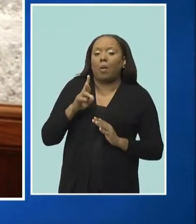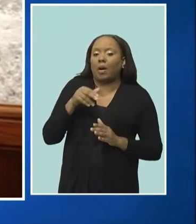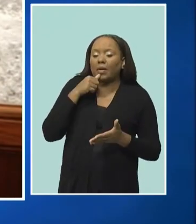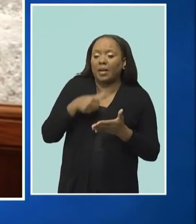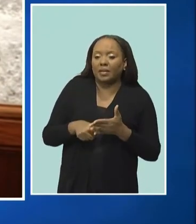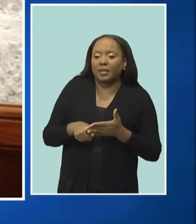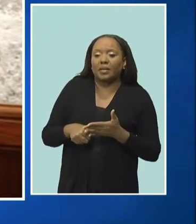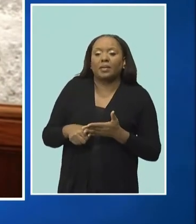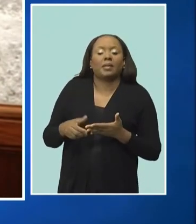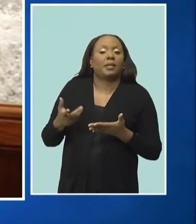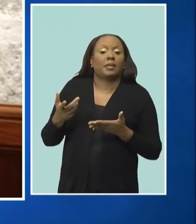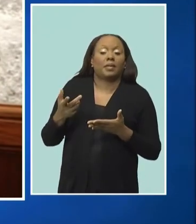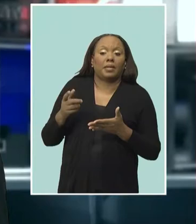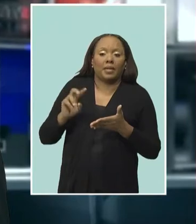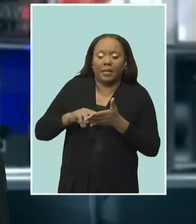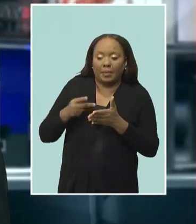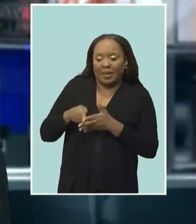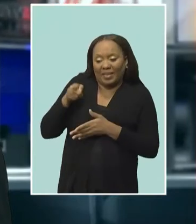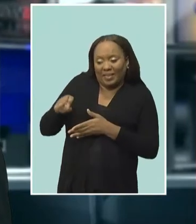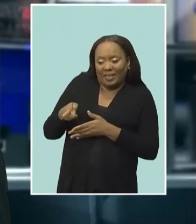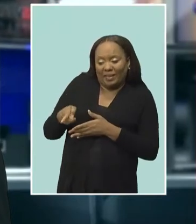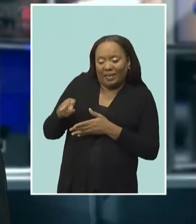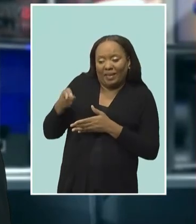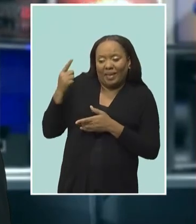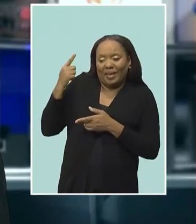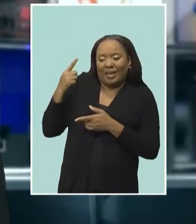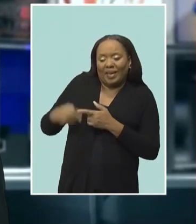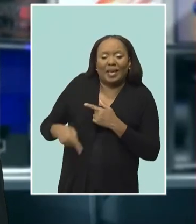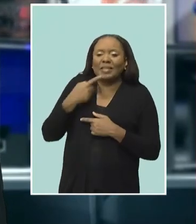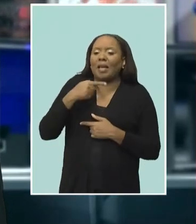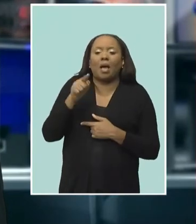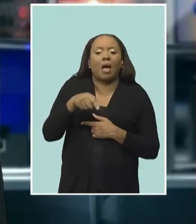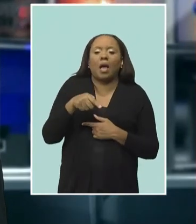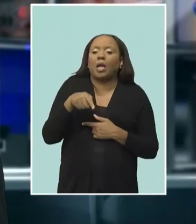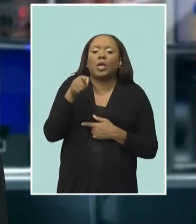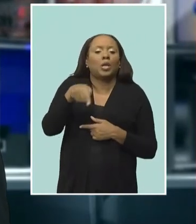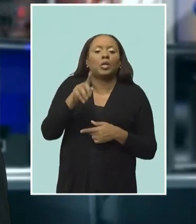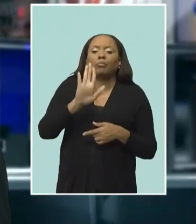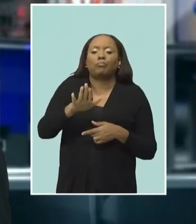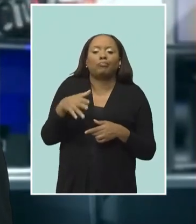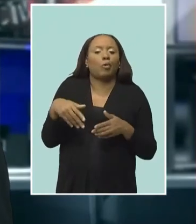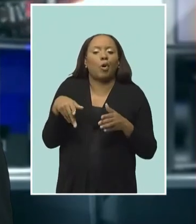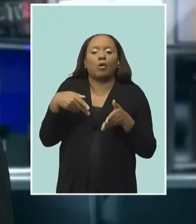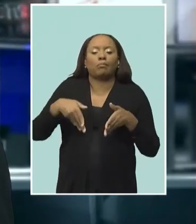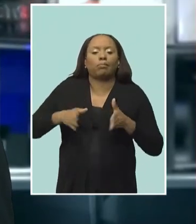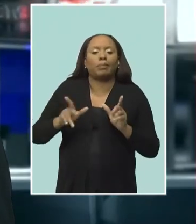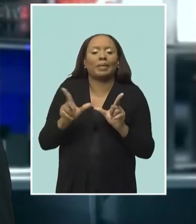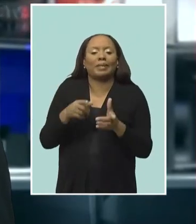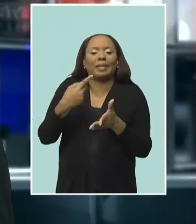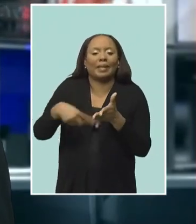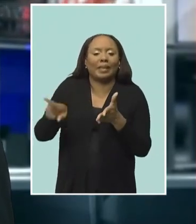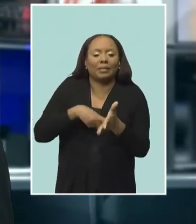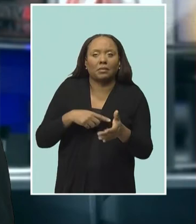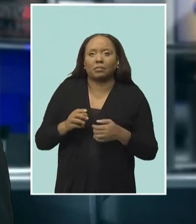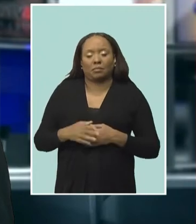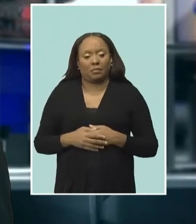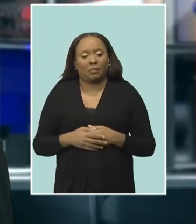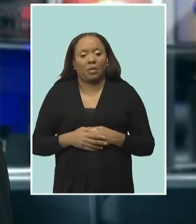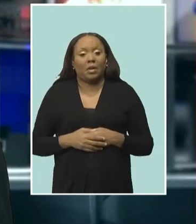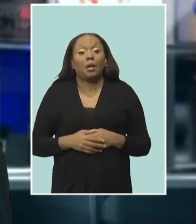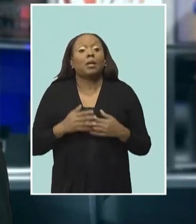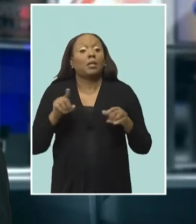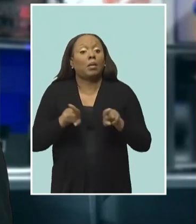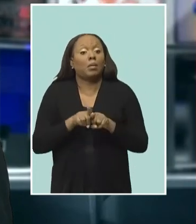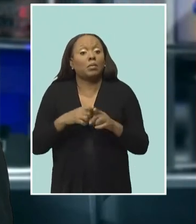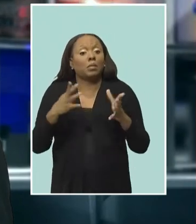revoke that which one has not given. Ms. Bradshaw also wants owners and operators to adhere to the rule relating to the display